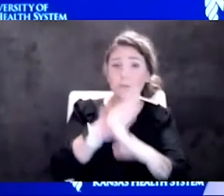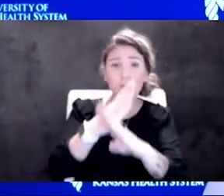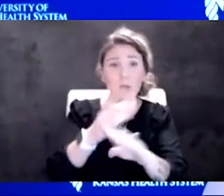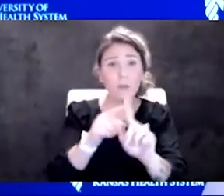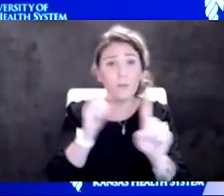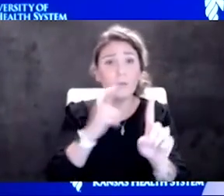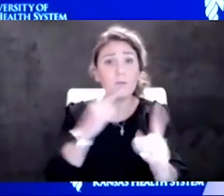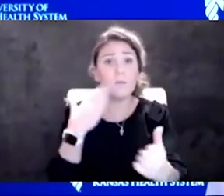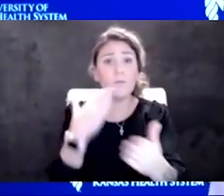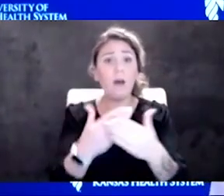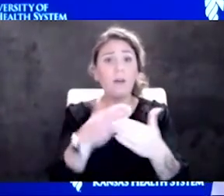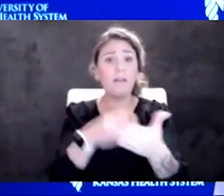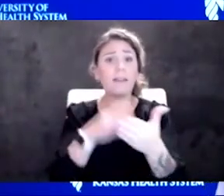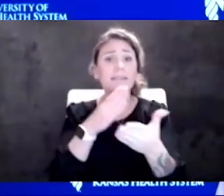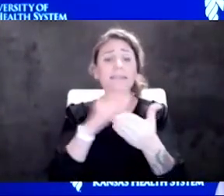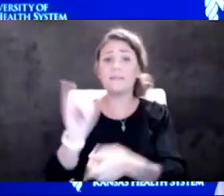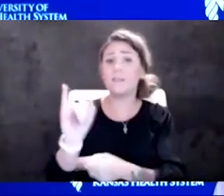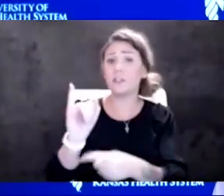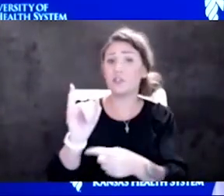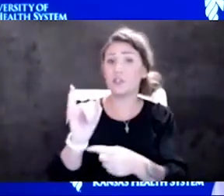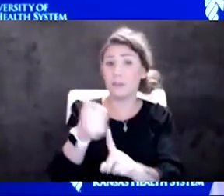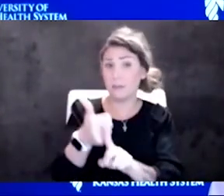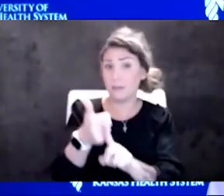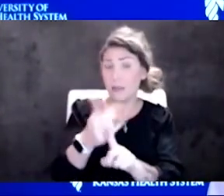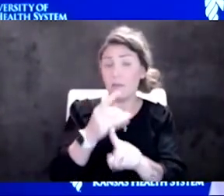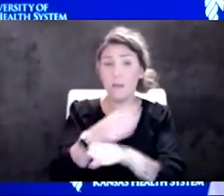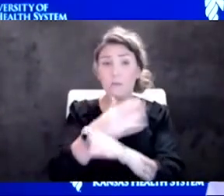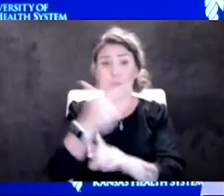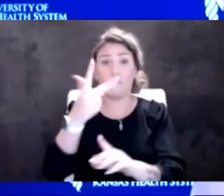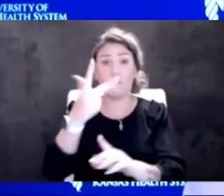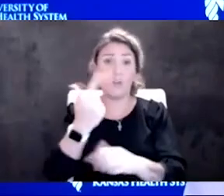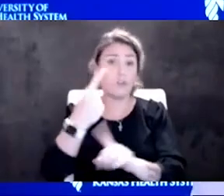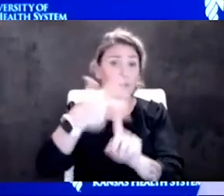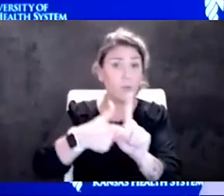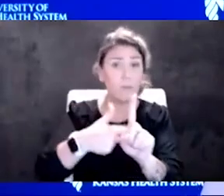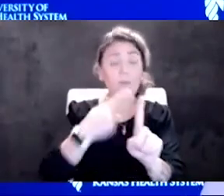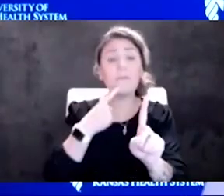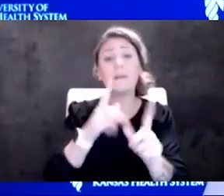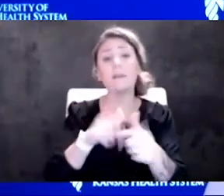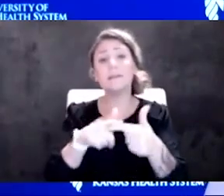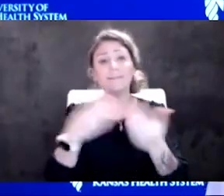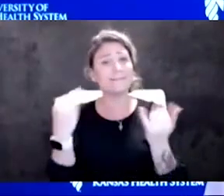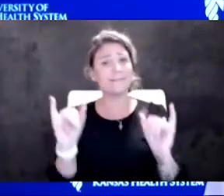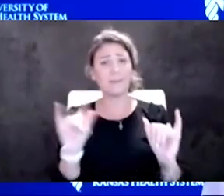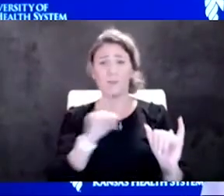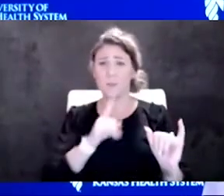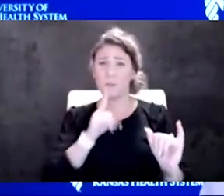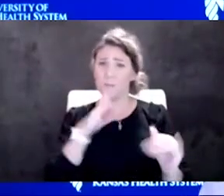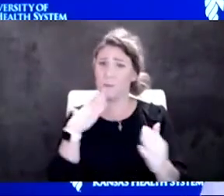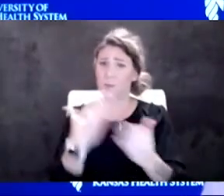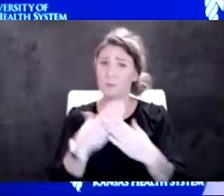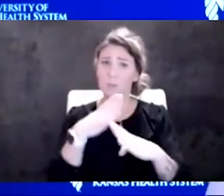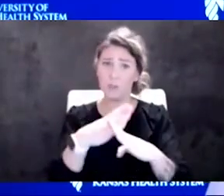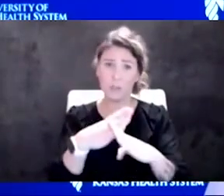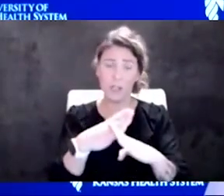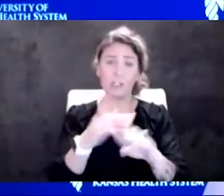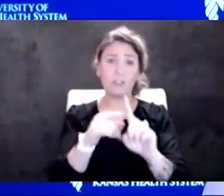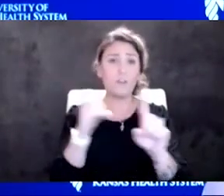infection itself, after that first three months, you are still going to have really good protection against